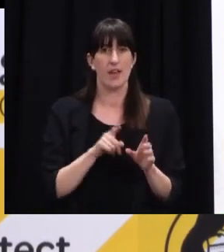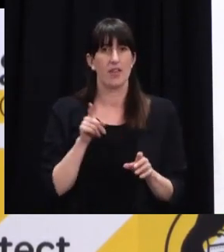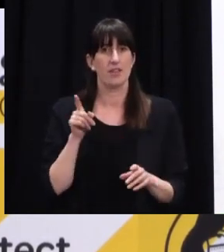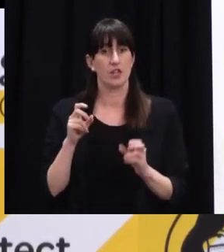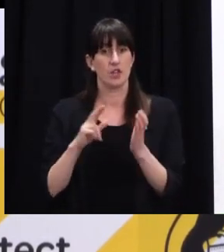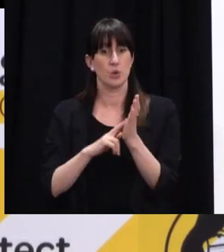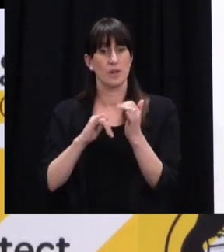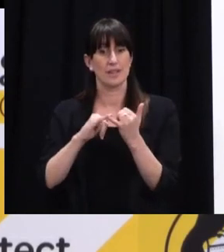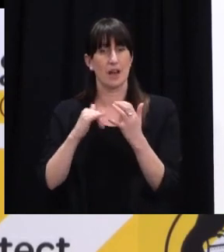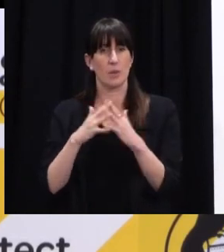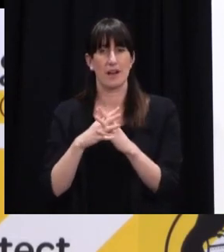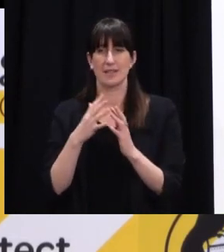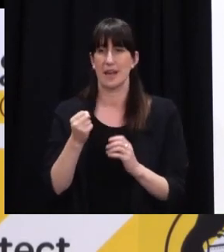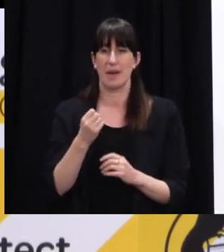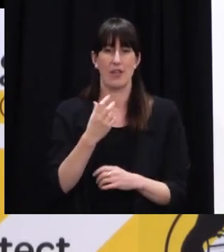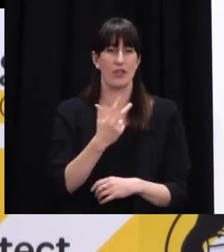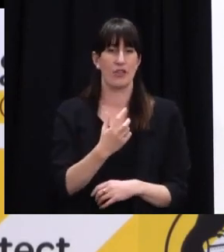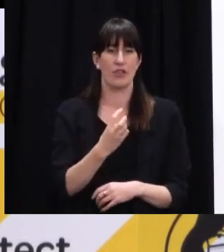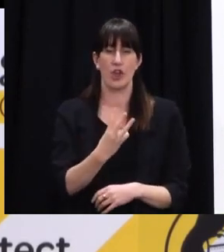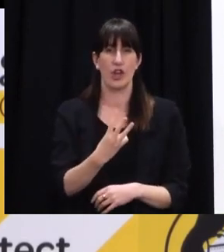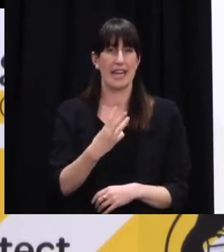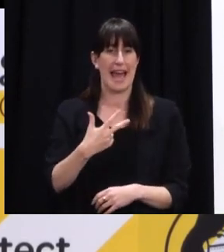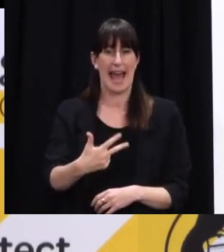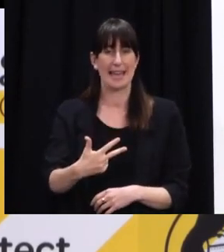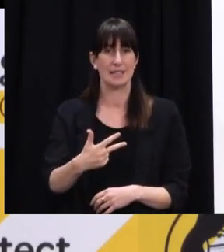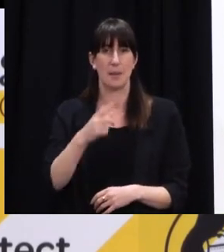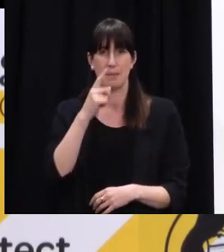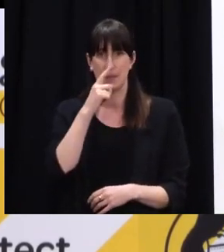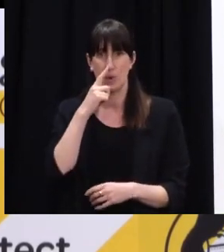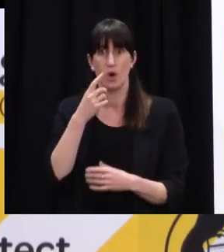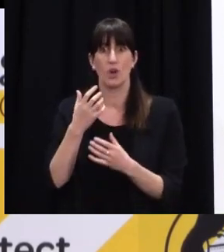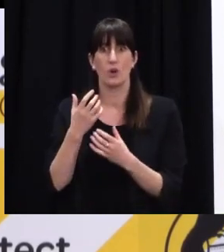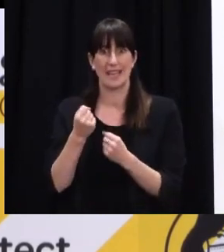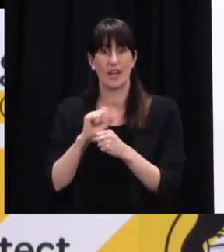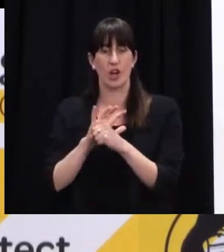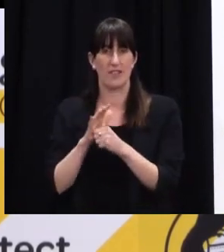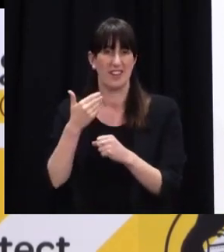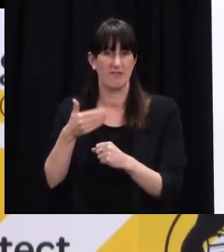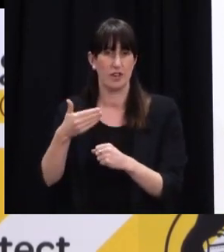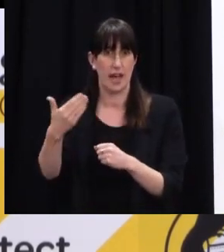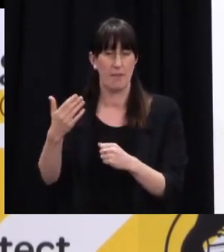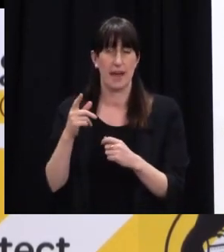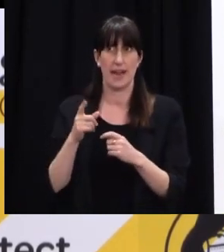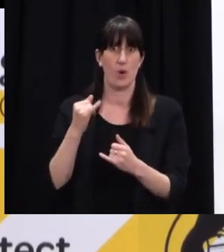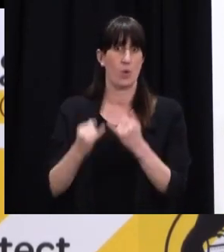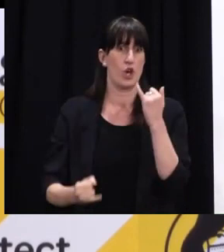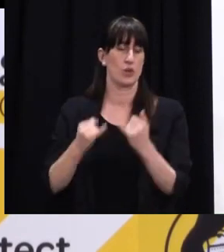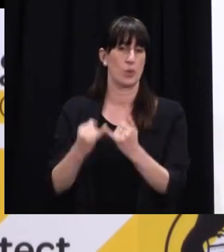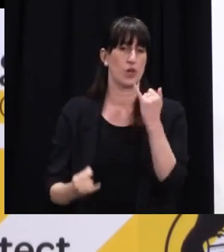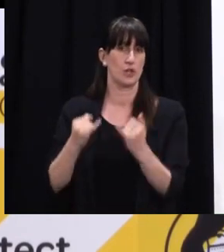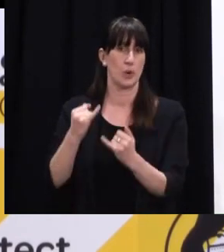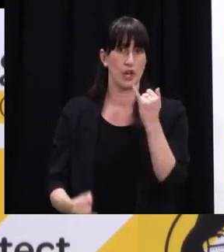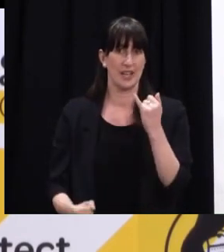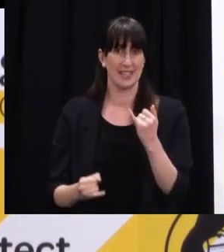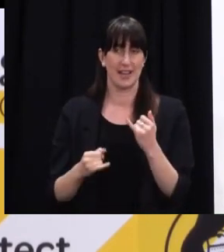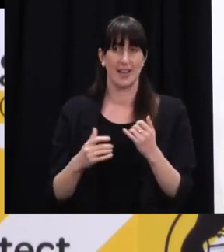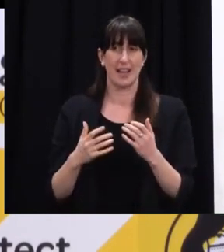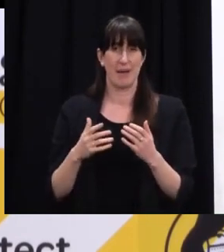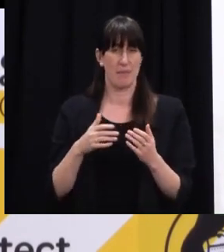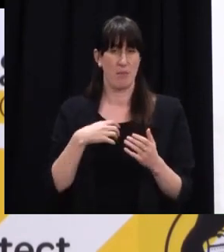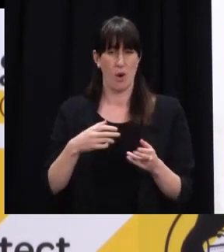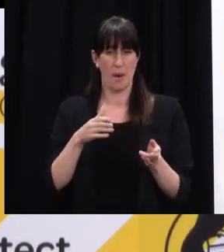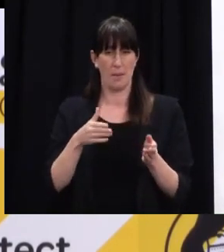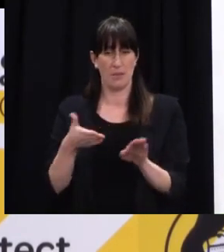You're now in an environment where you've got 1,500 cases a day and nine deaths. How is that environment less risky